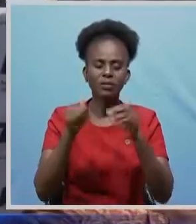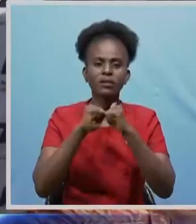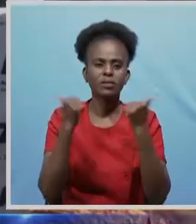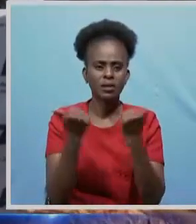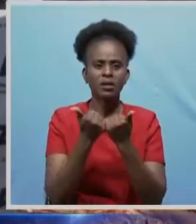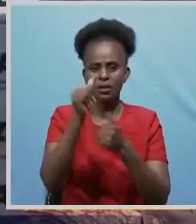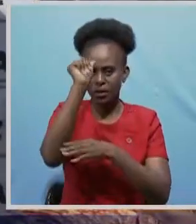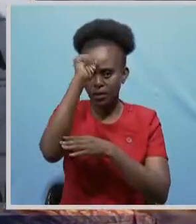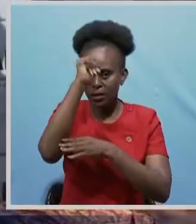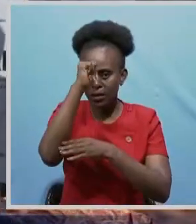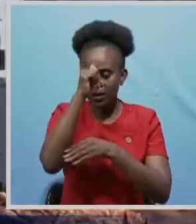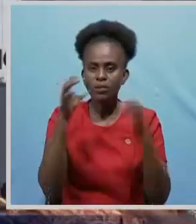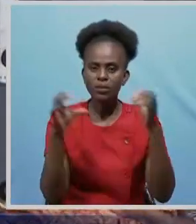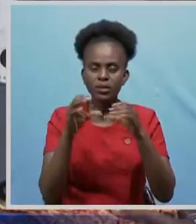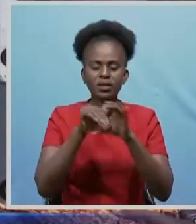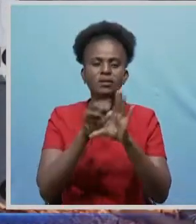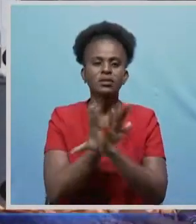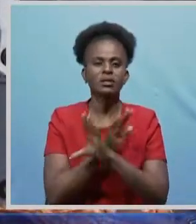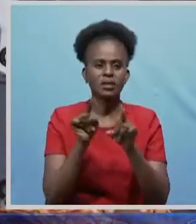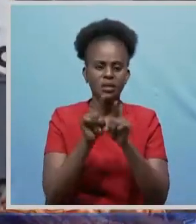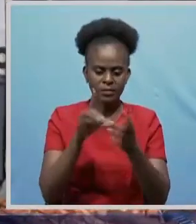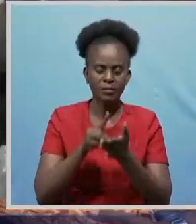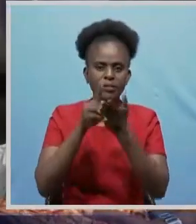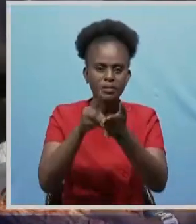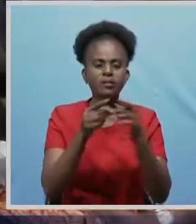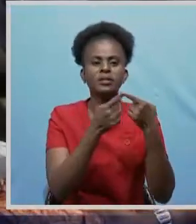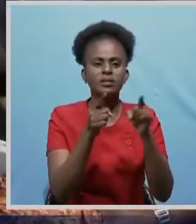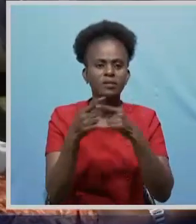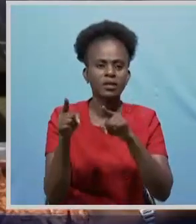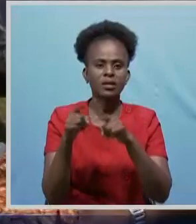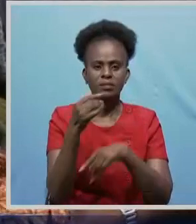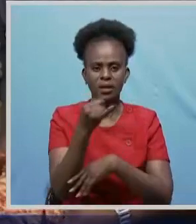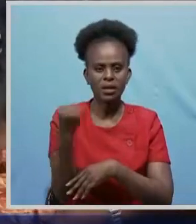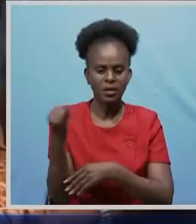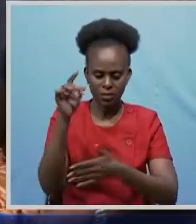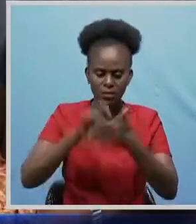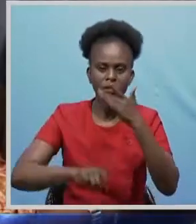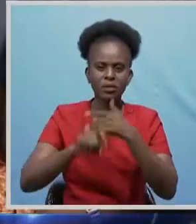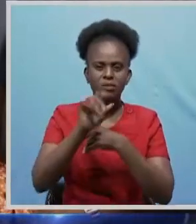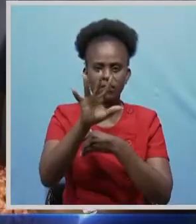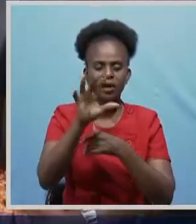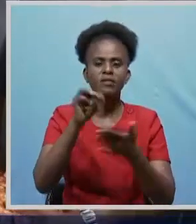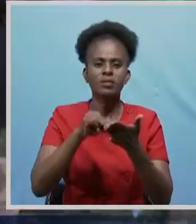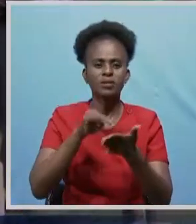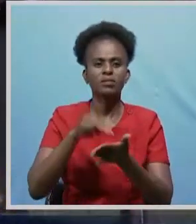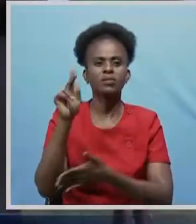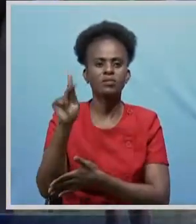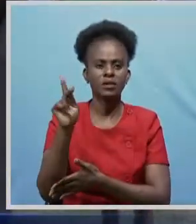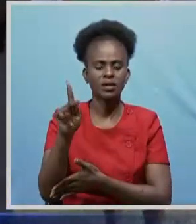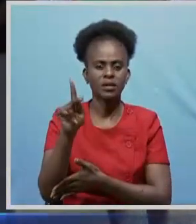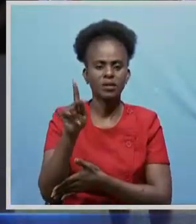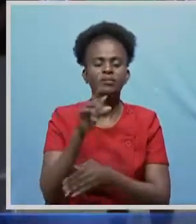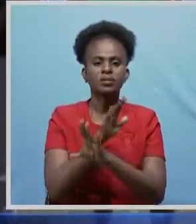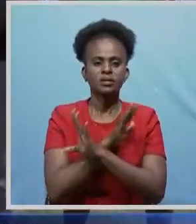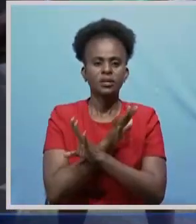of Indian Community in Zambia, donating an assortment of items valued at about 5 million kwacha. And the